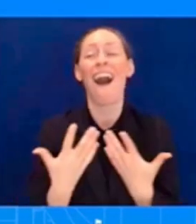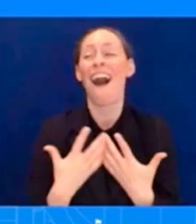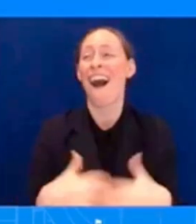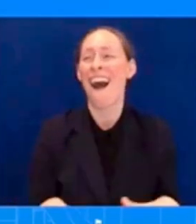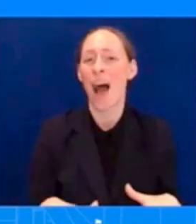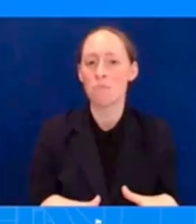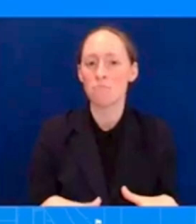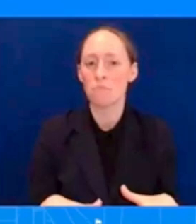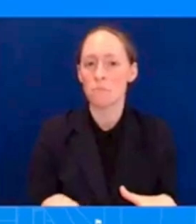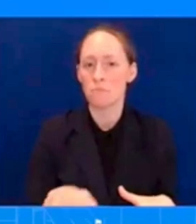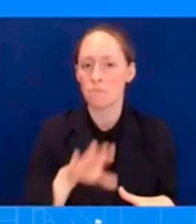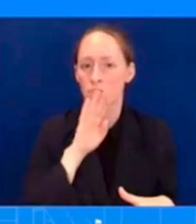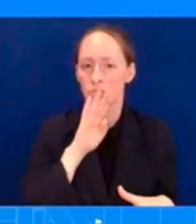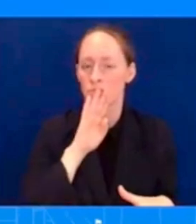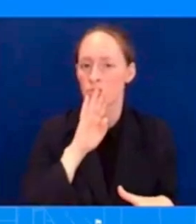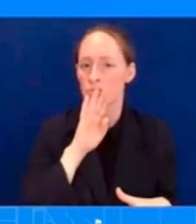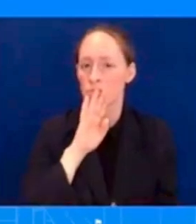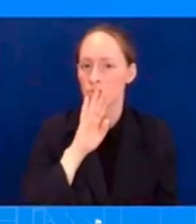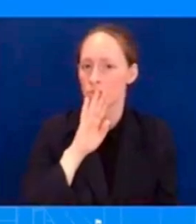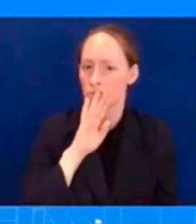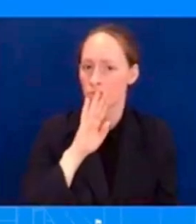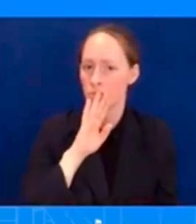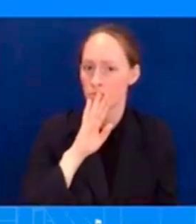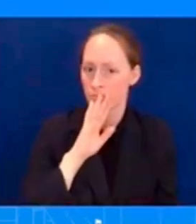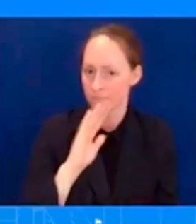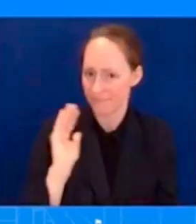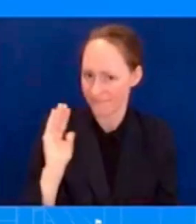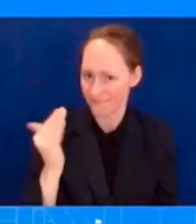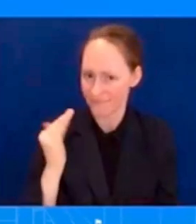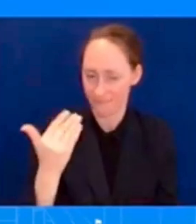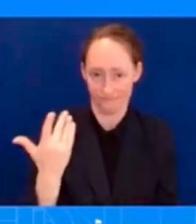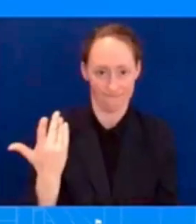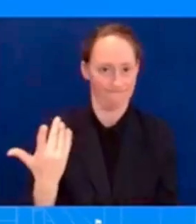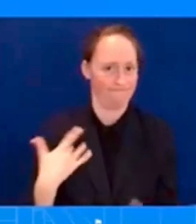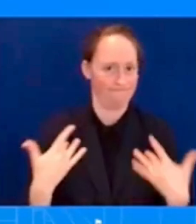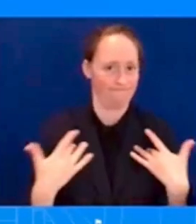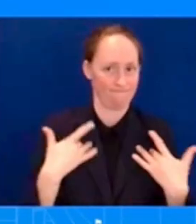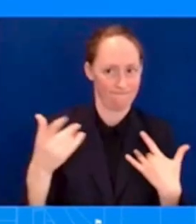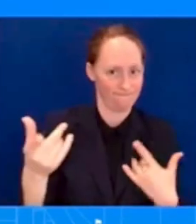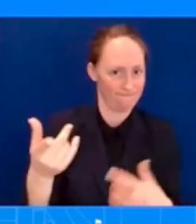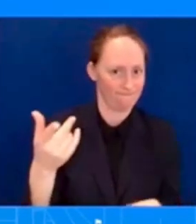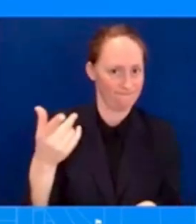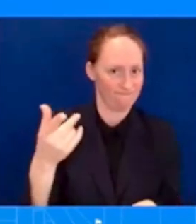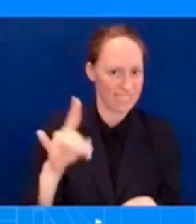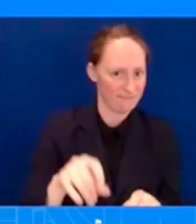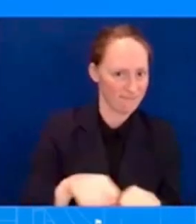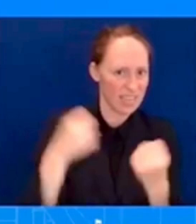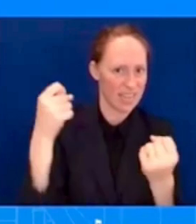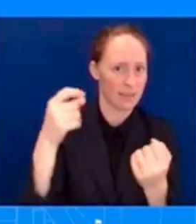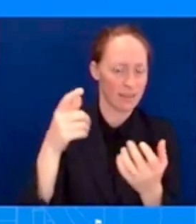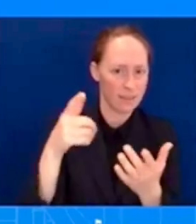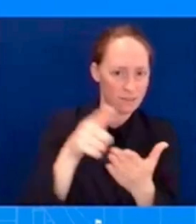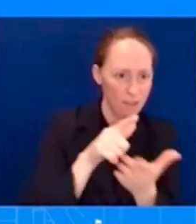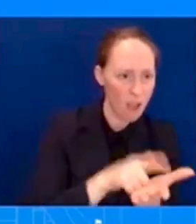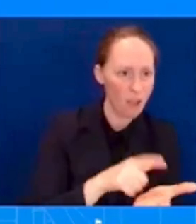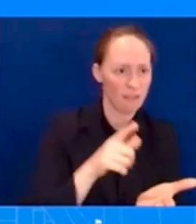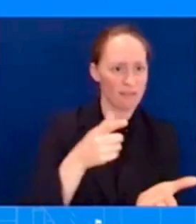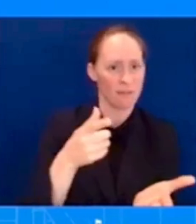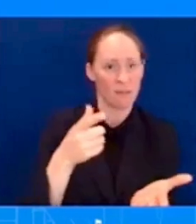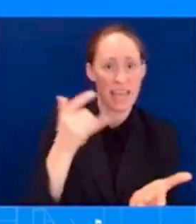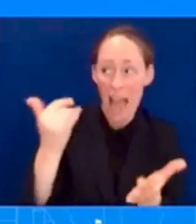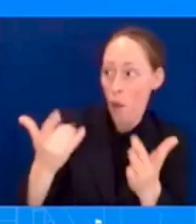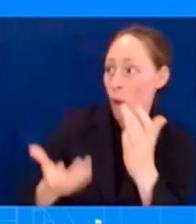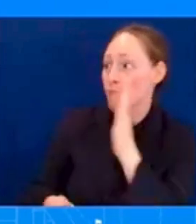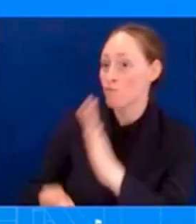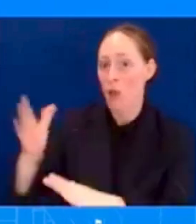right in the middle of an election. Is the President frustrated that this plea deal is falling apart? So here's what I can say about all the questions, the both questions